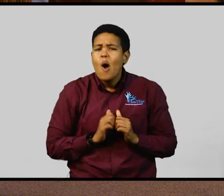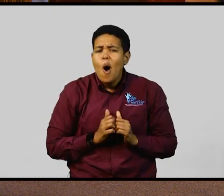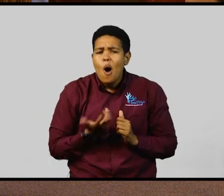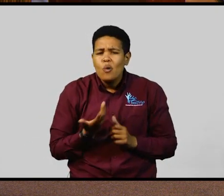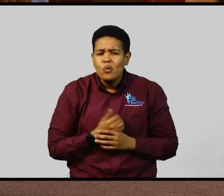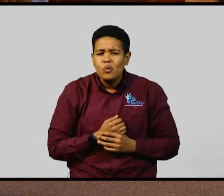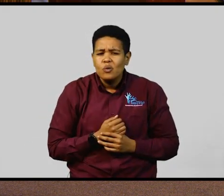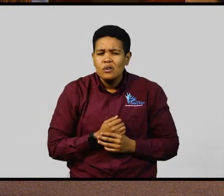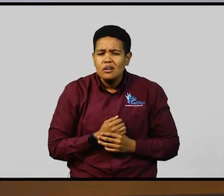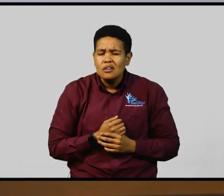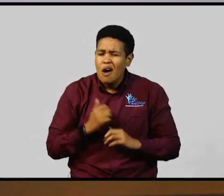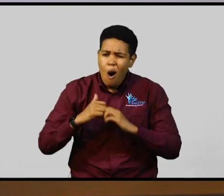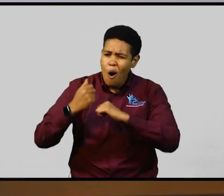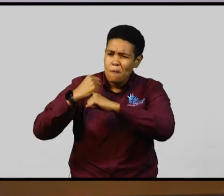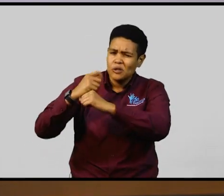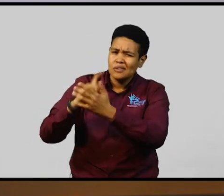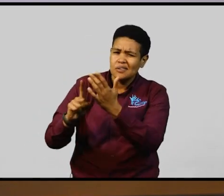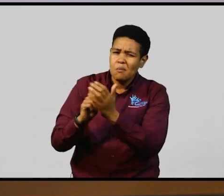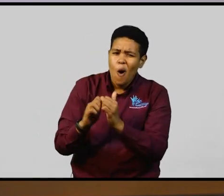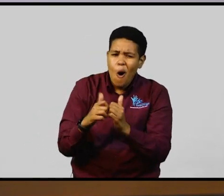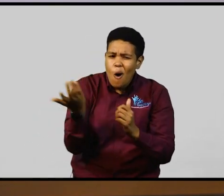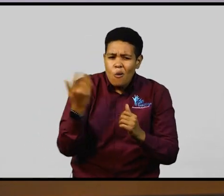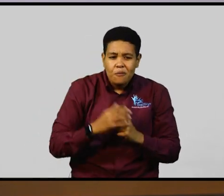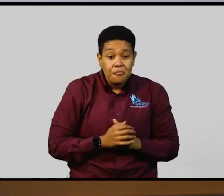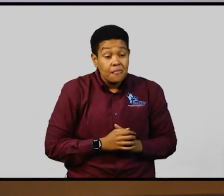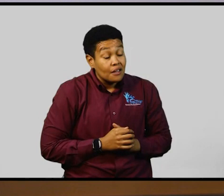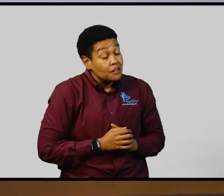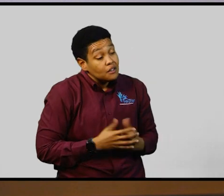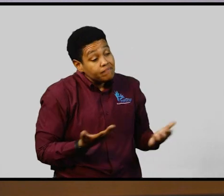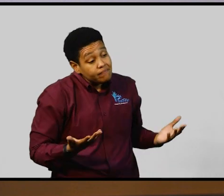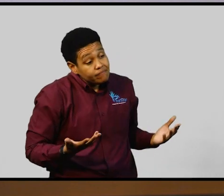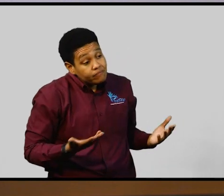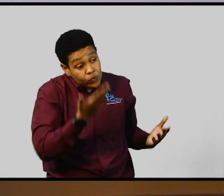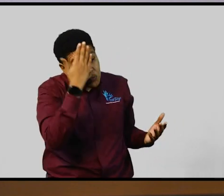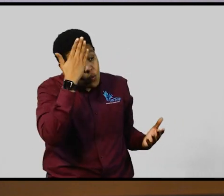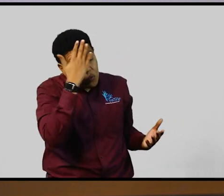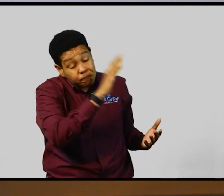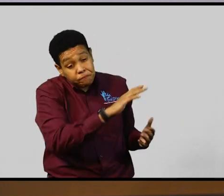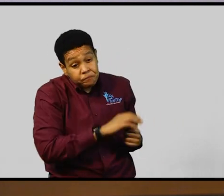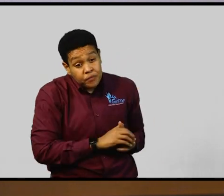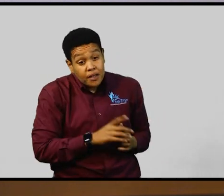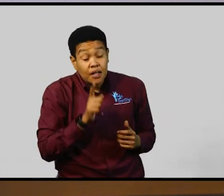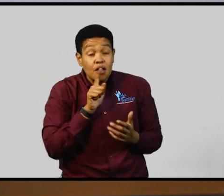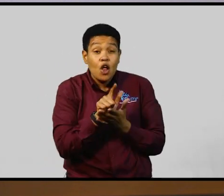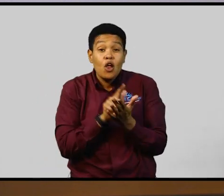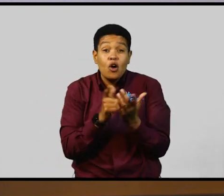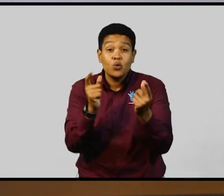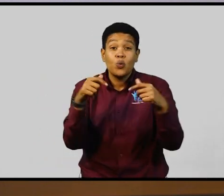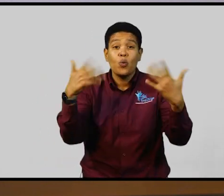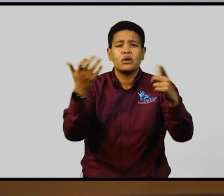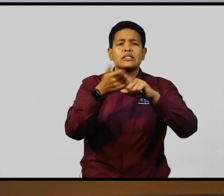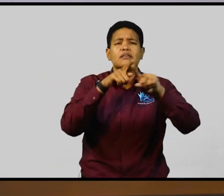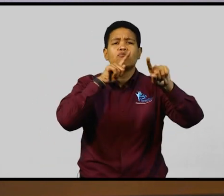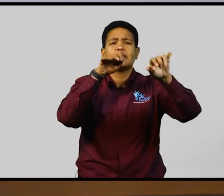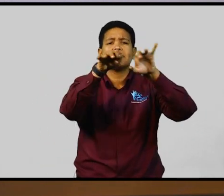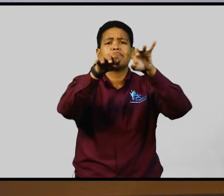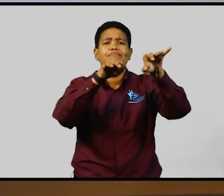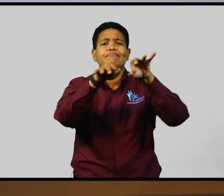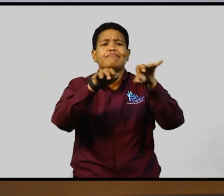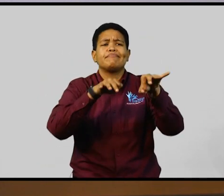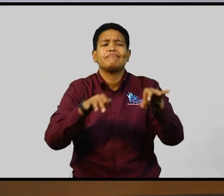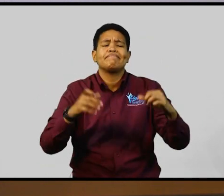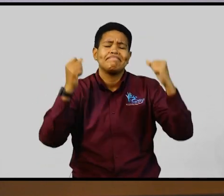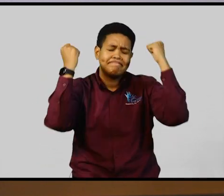will it do this? Well, you know, what the law has done is to outline a number